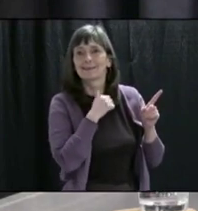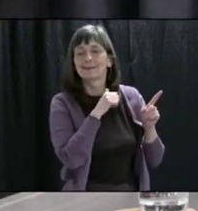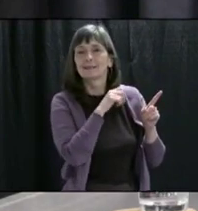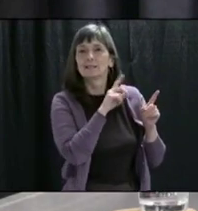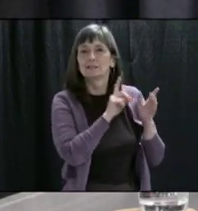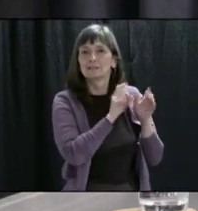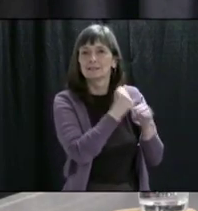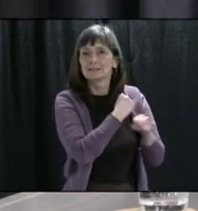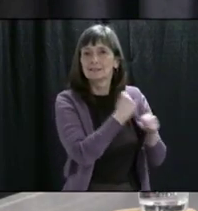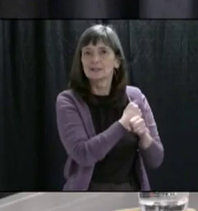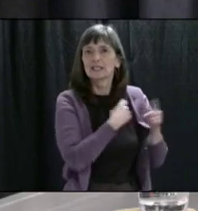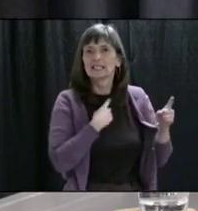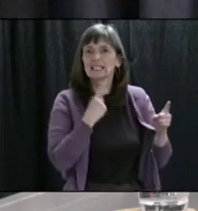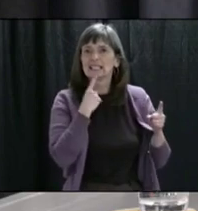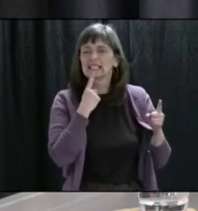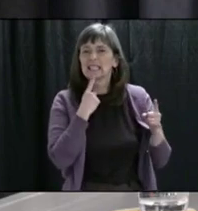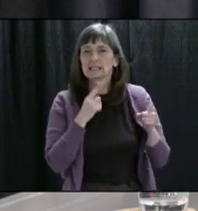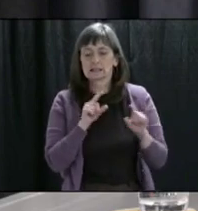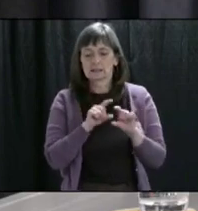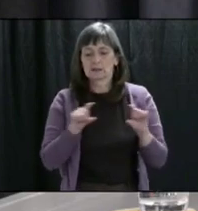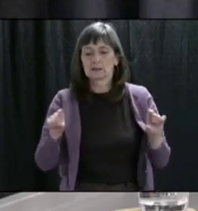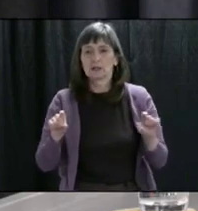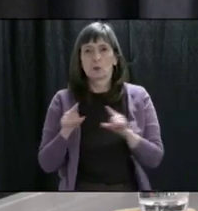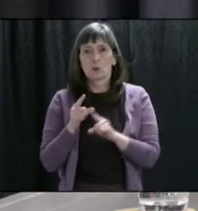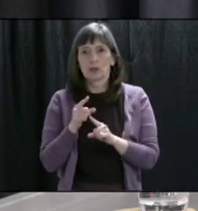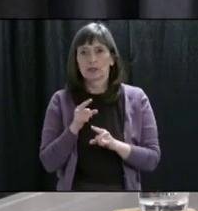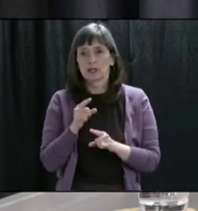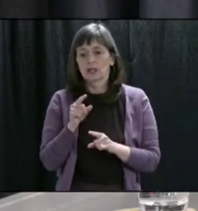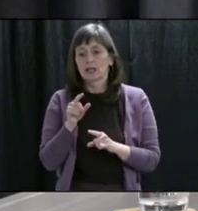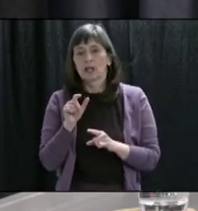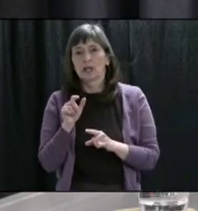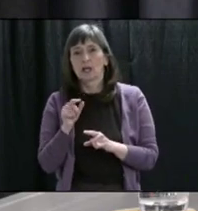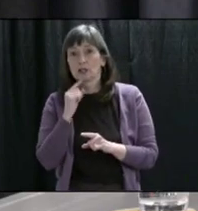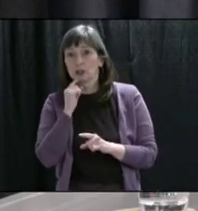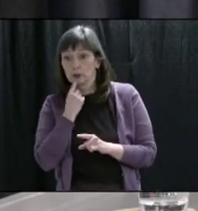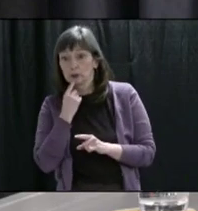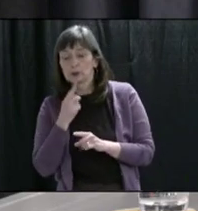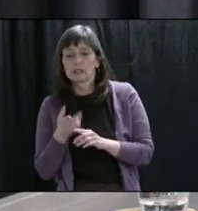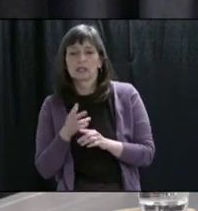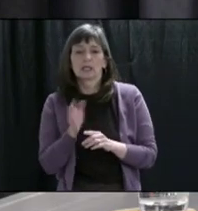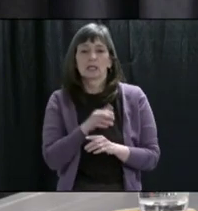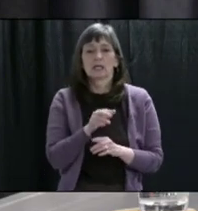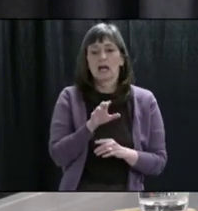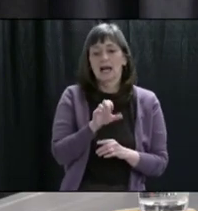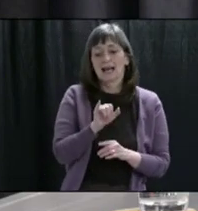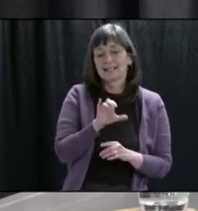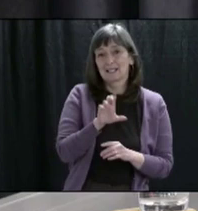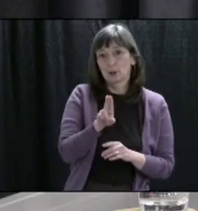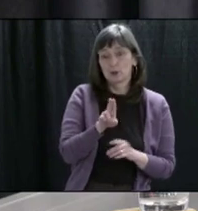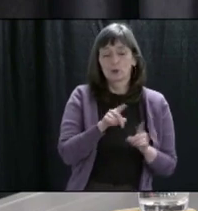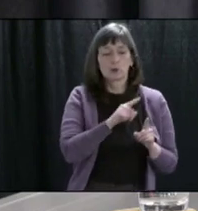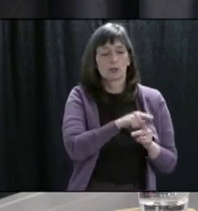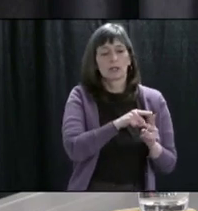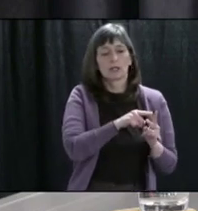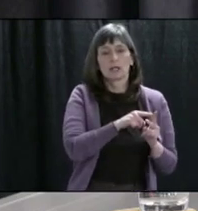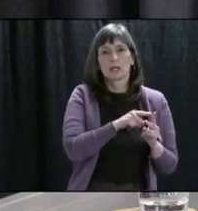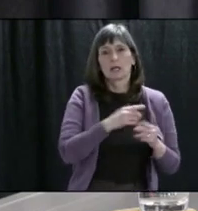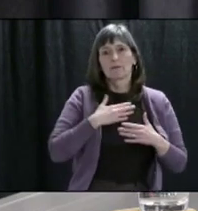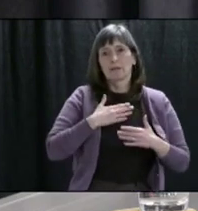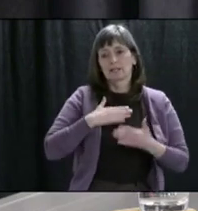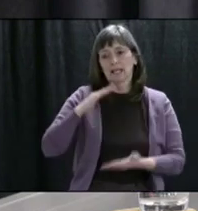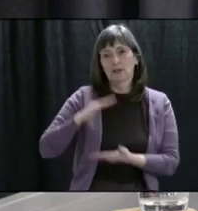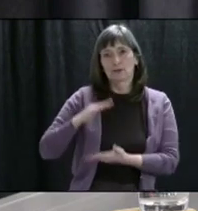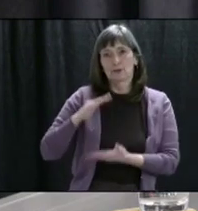under each of three categories. One was acute care beds, one was ICU beds, and one was ventilators. Those bars